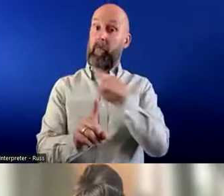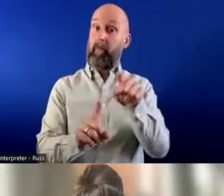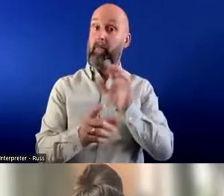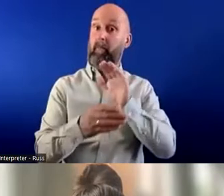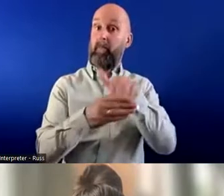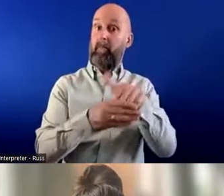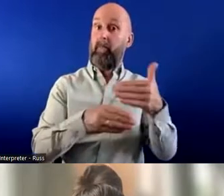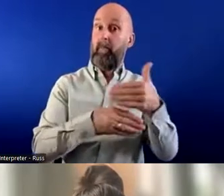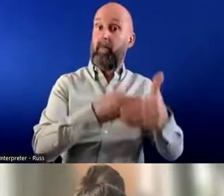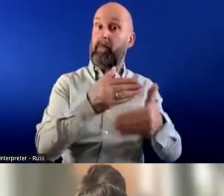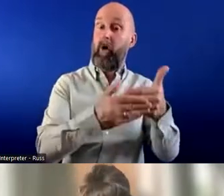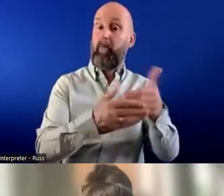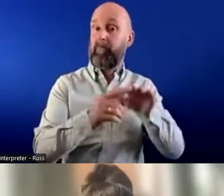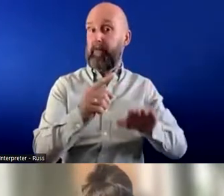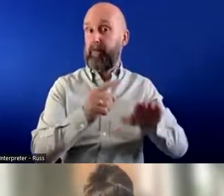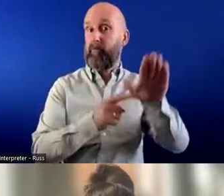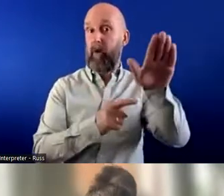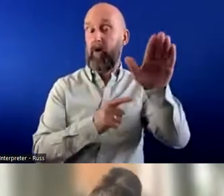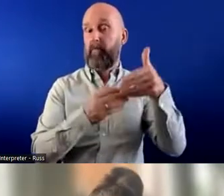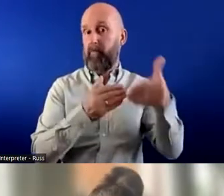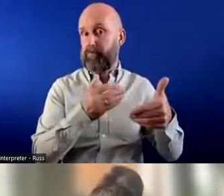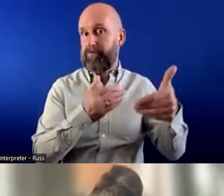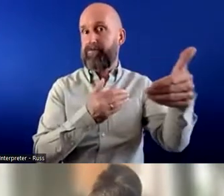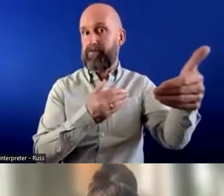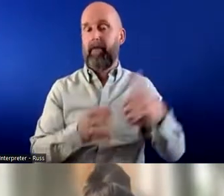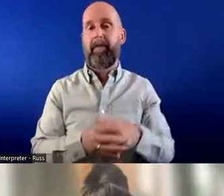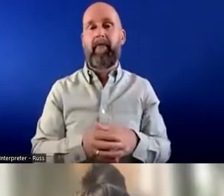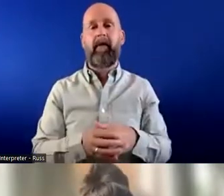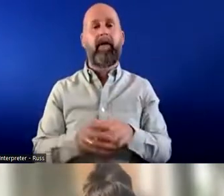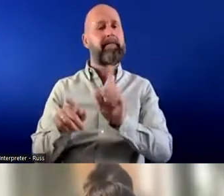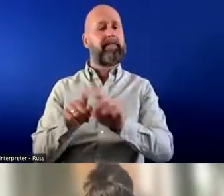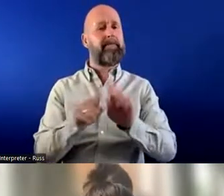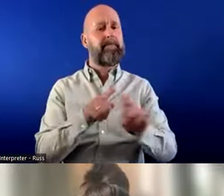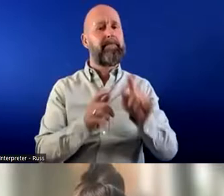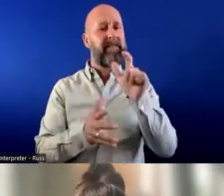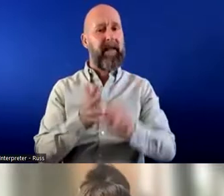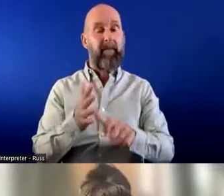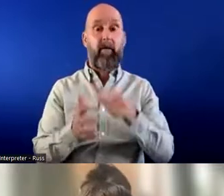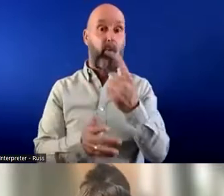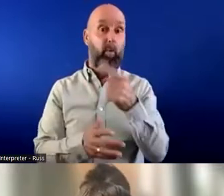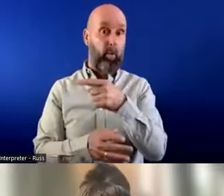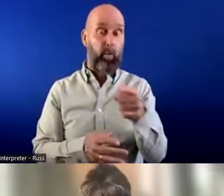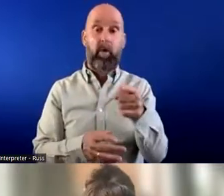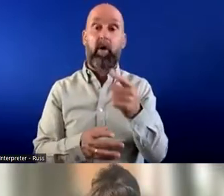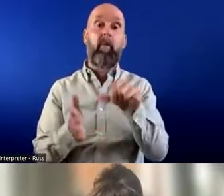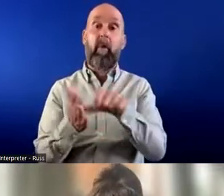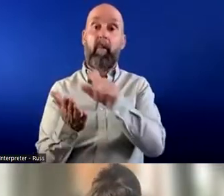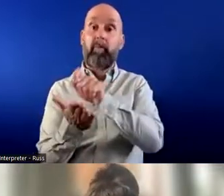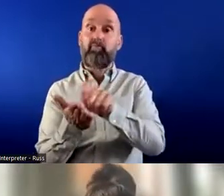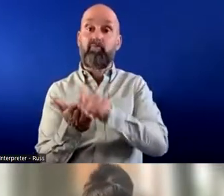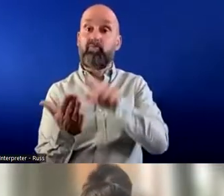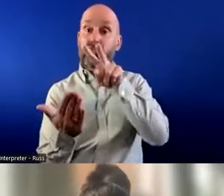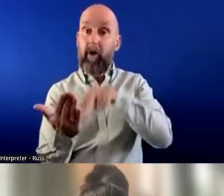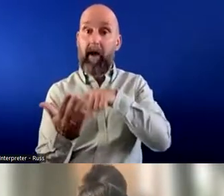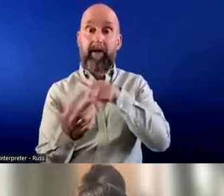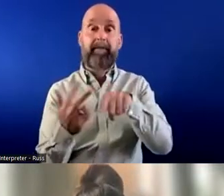future over a length of time. And I suppose a range of disability can be from people with reading and writing issues, and some of the